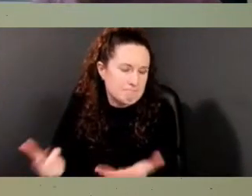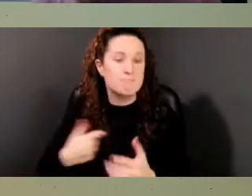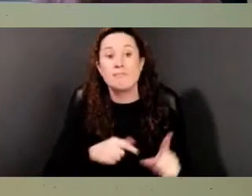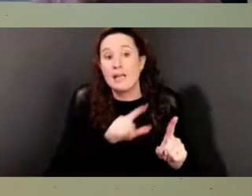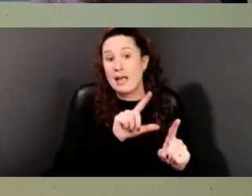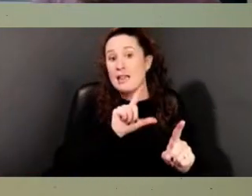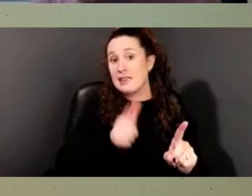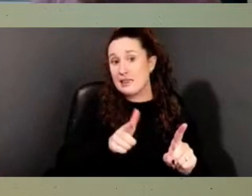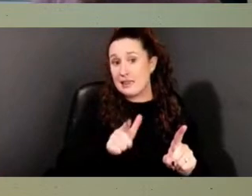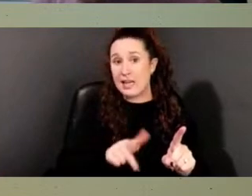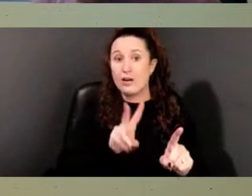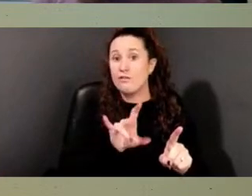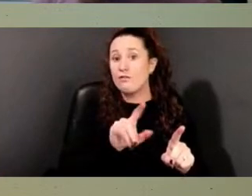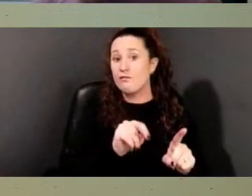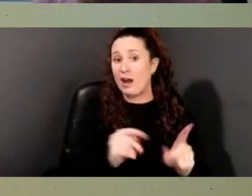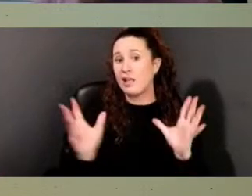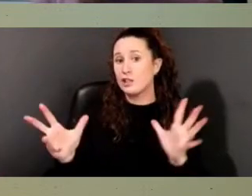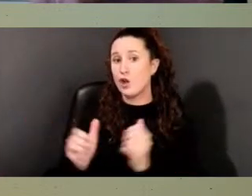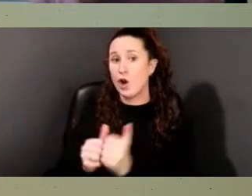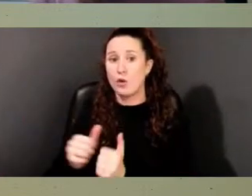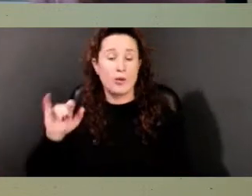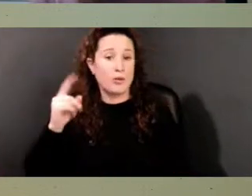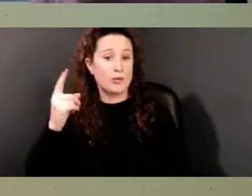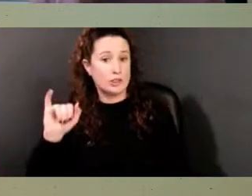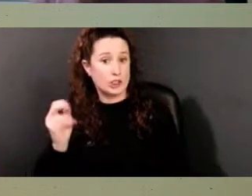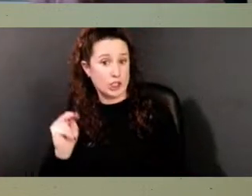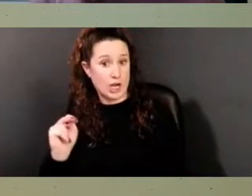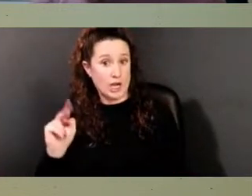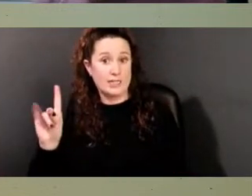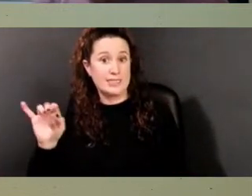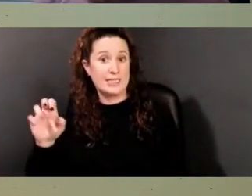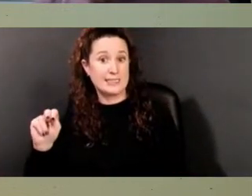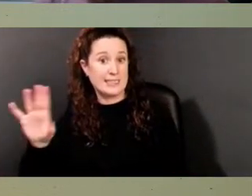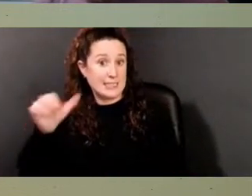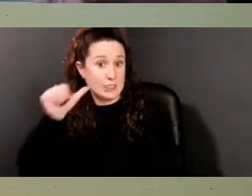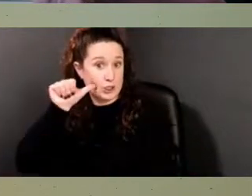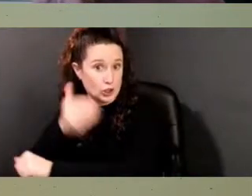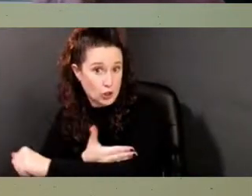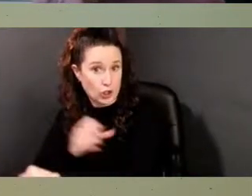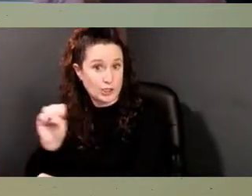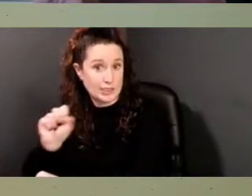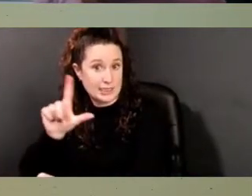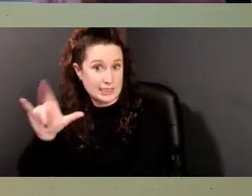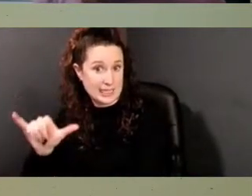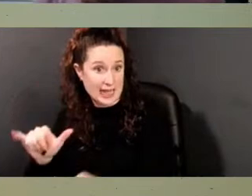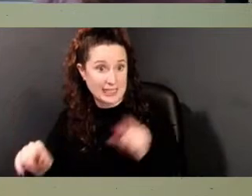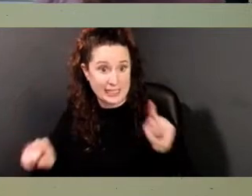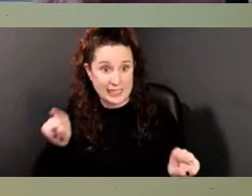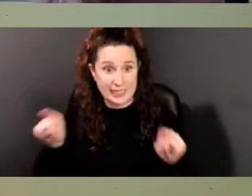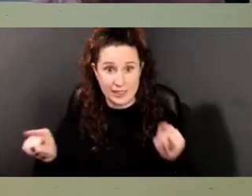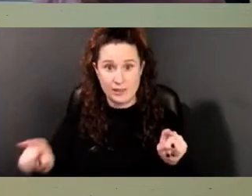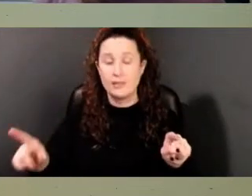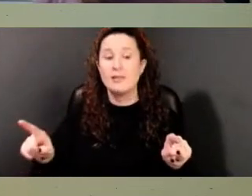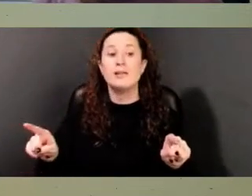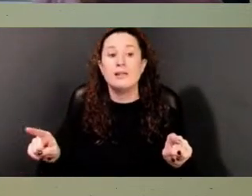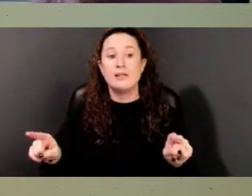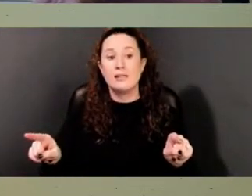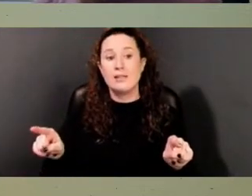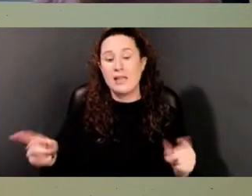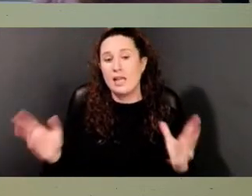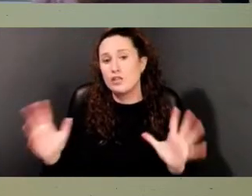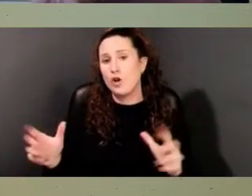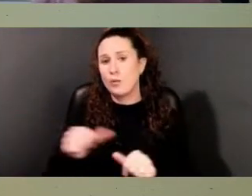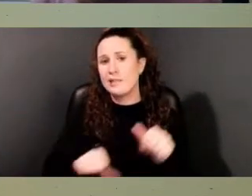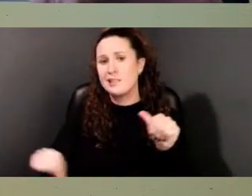Dickinson's oldest daughter, about life at the plantation. Sally, also who I called Sarah earlier, wrote down some of